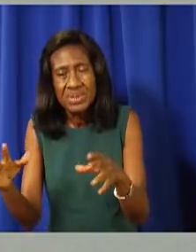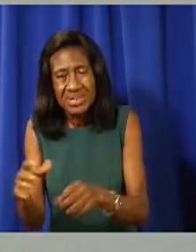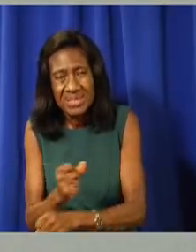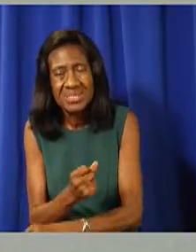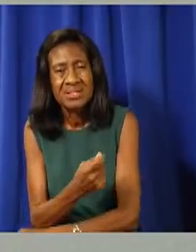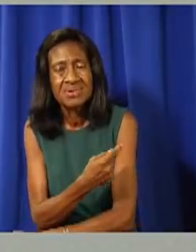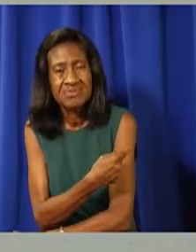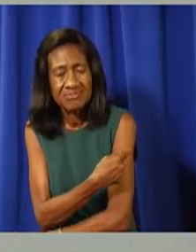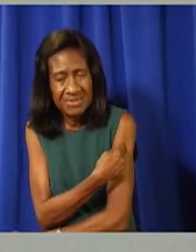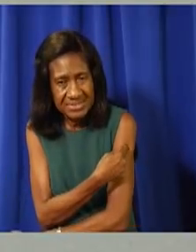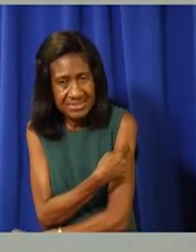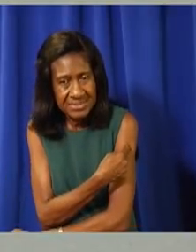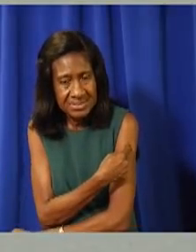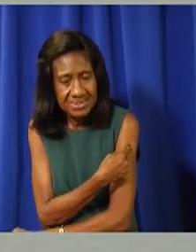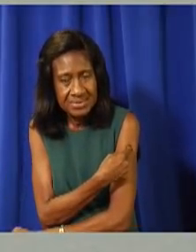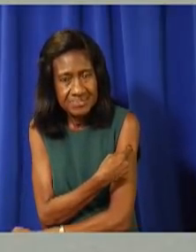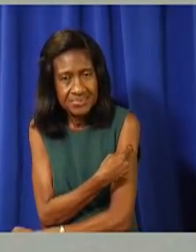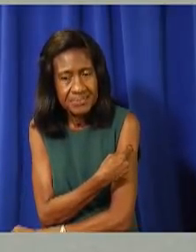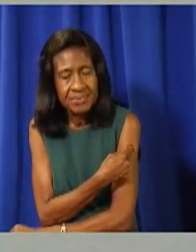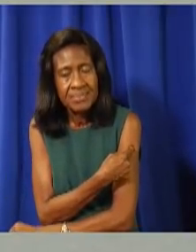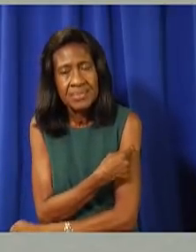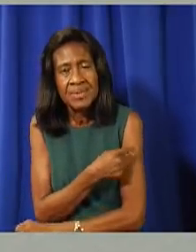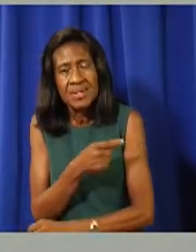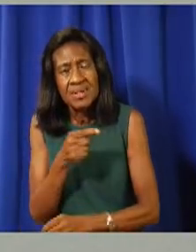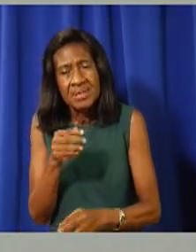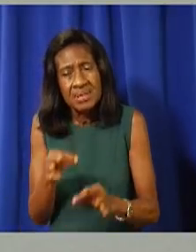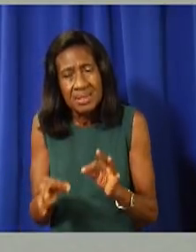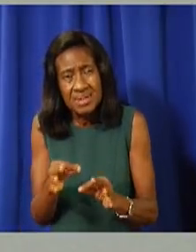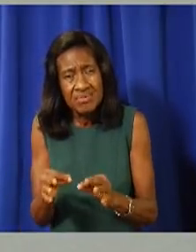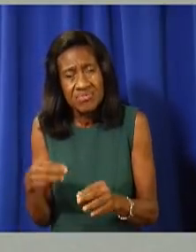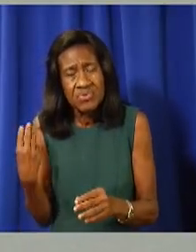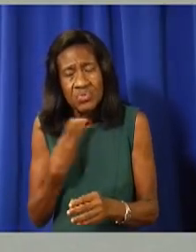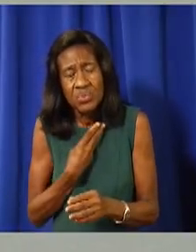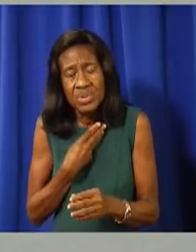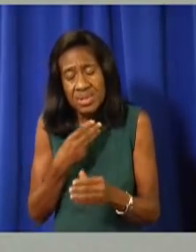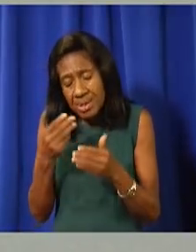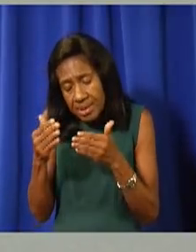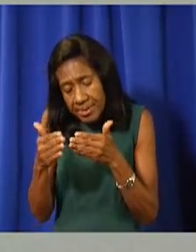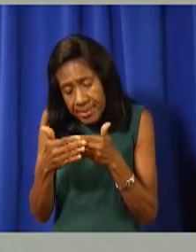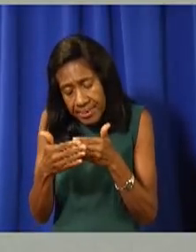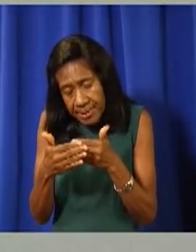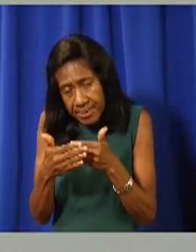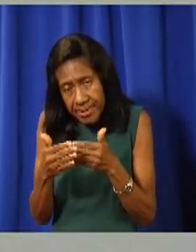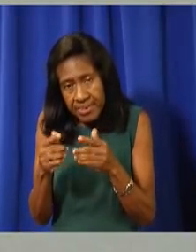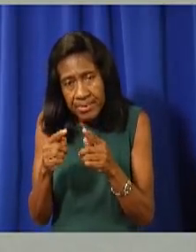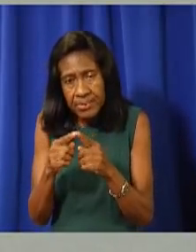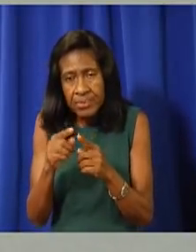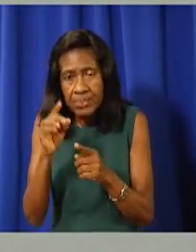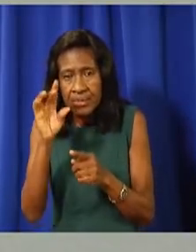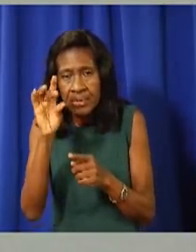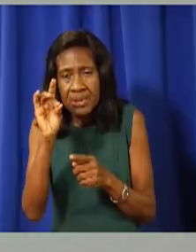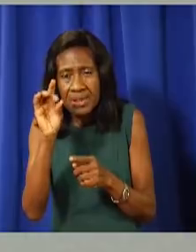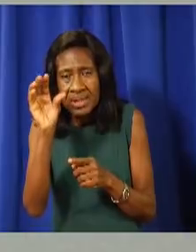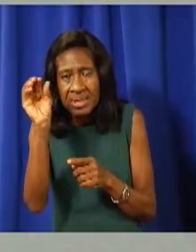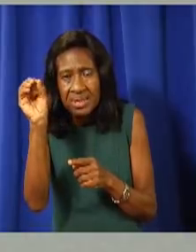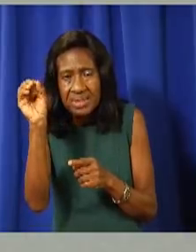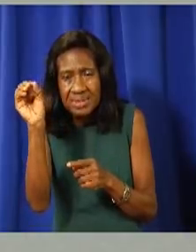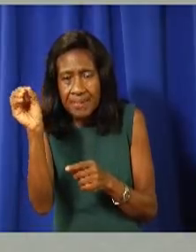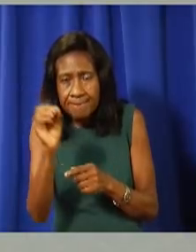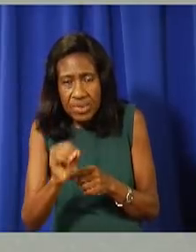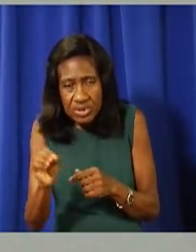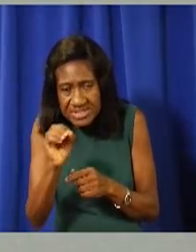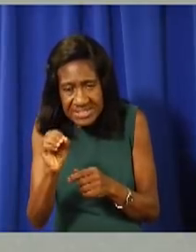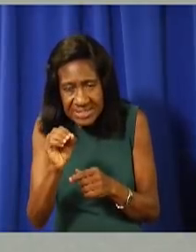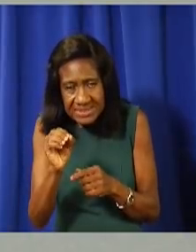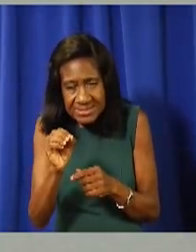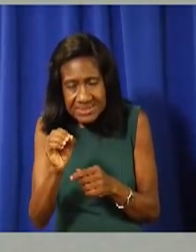you know, quite close to that target, we may make a decision to accept it and, and,